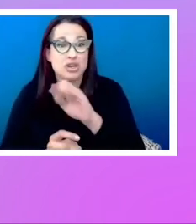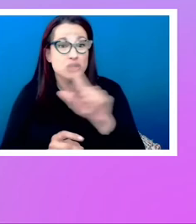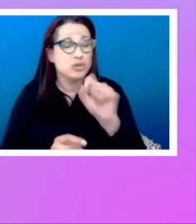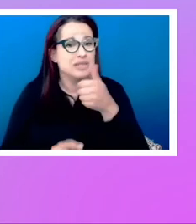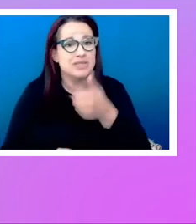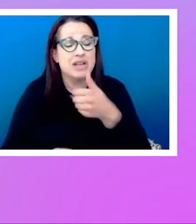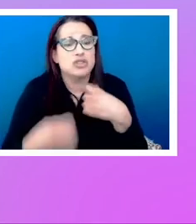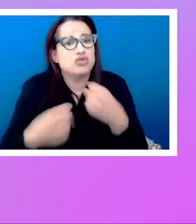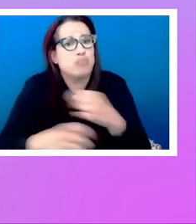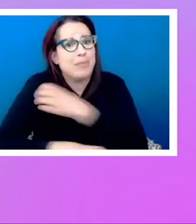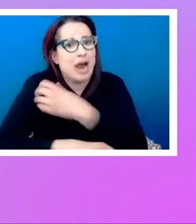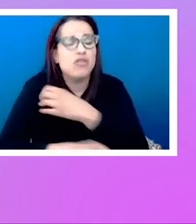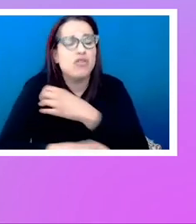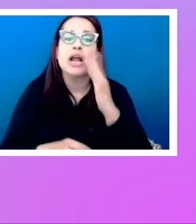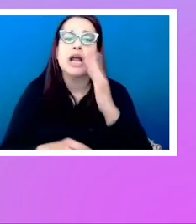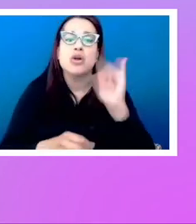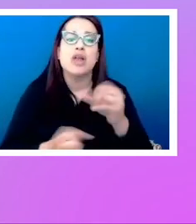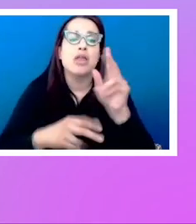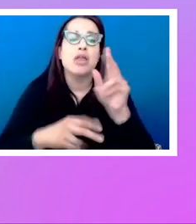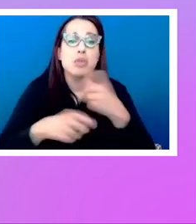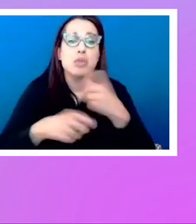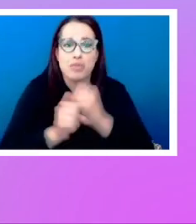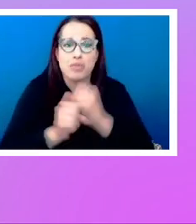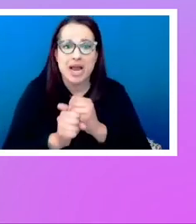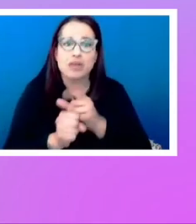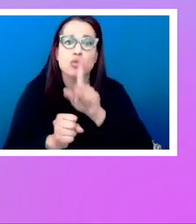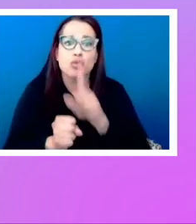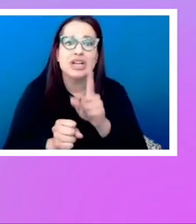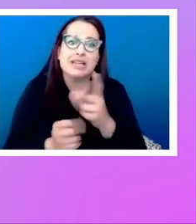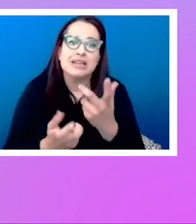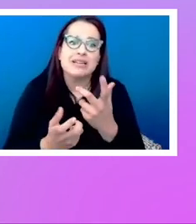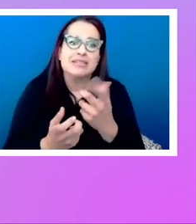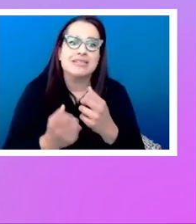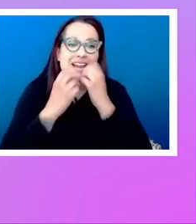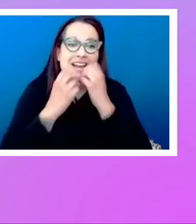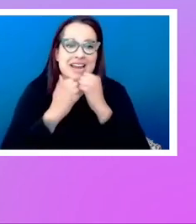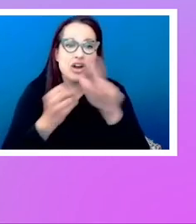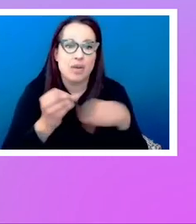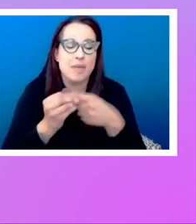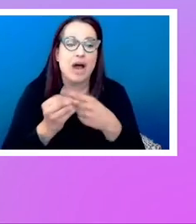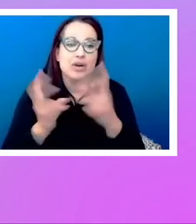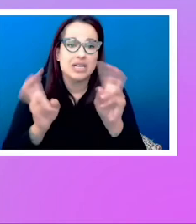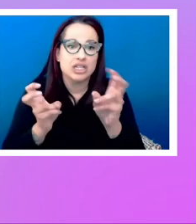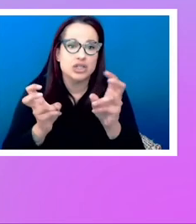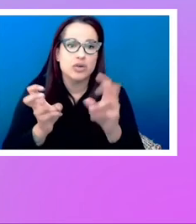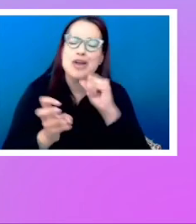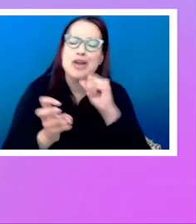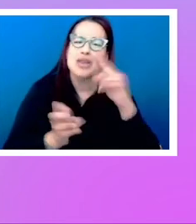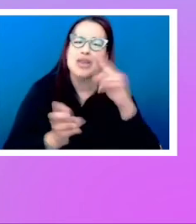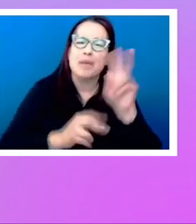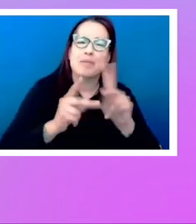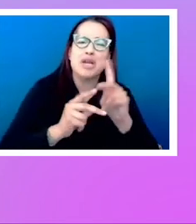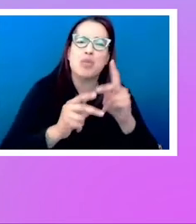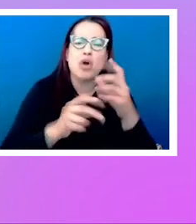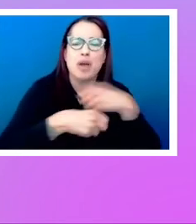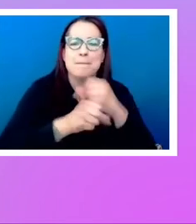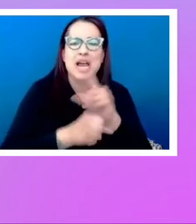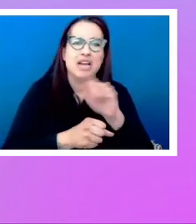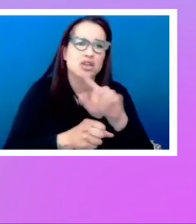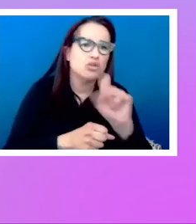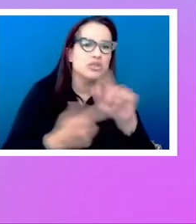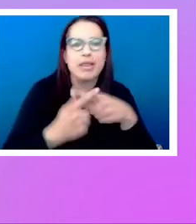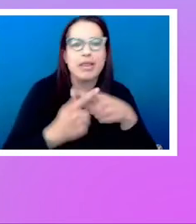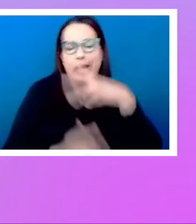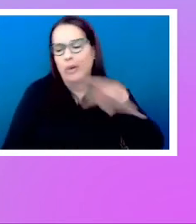behind them really care actually about this issue. I don't think it's the case that people are creating tools and completely ignoring the